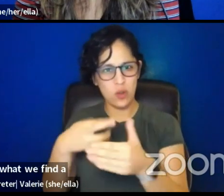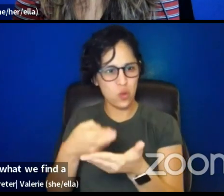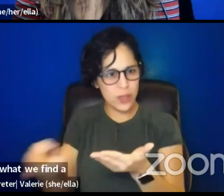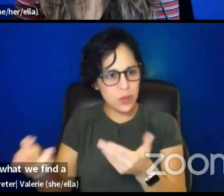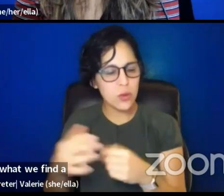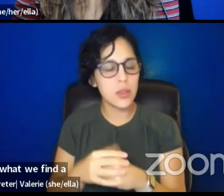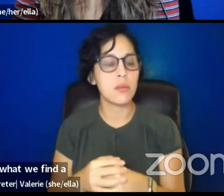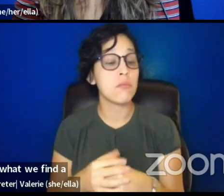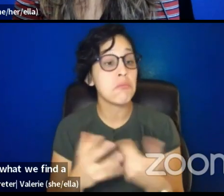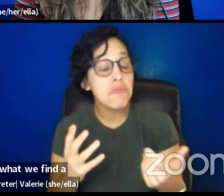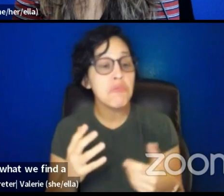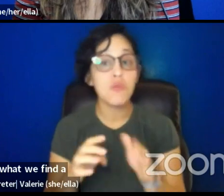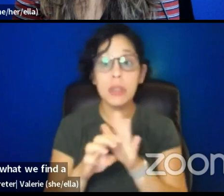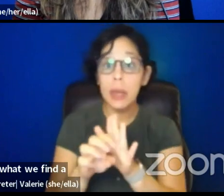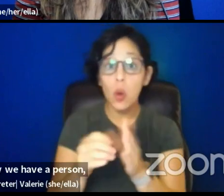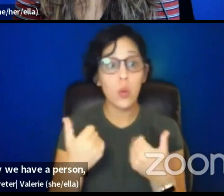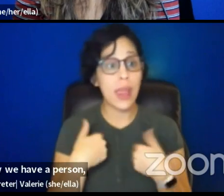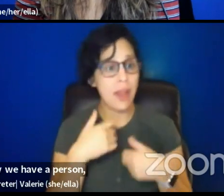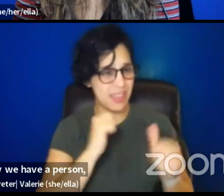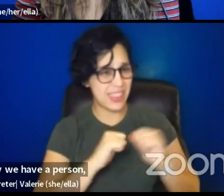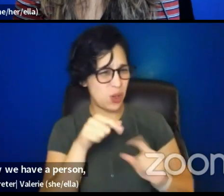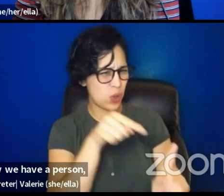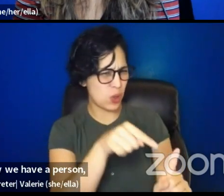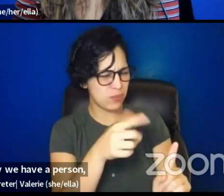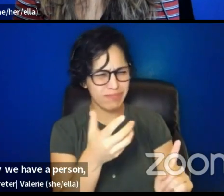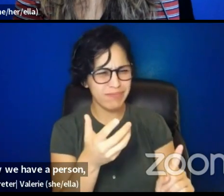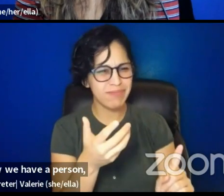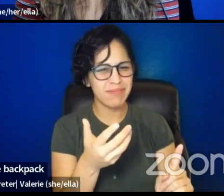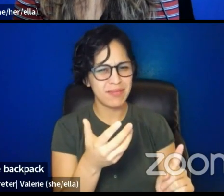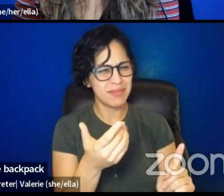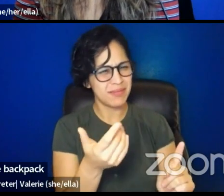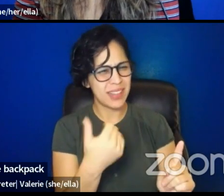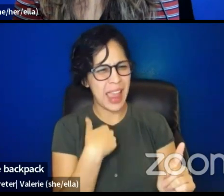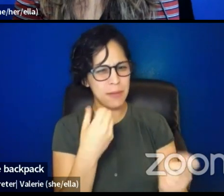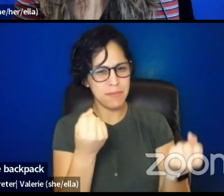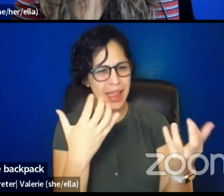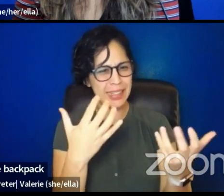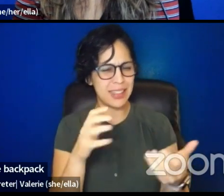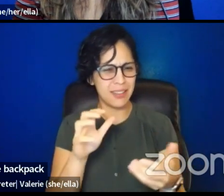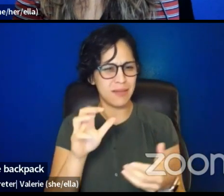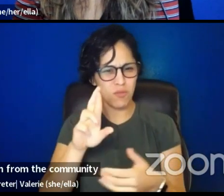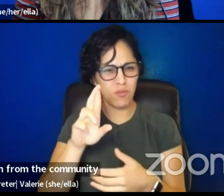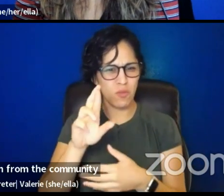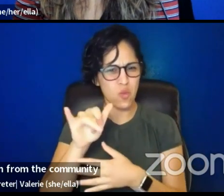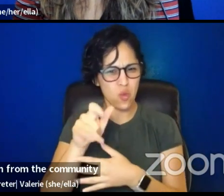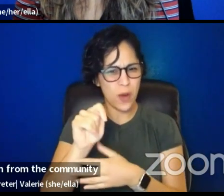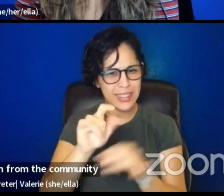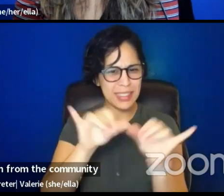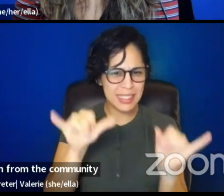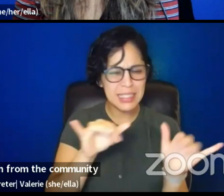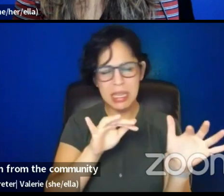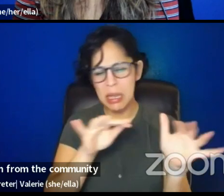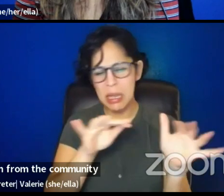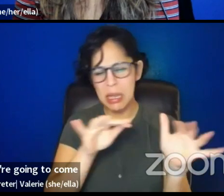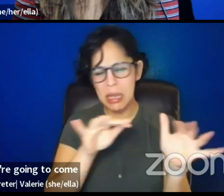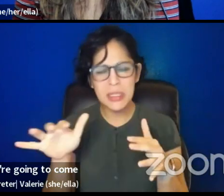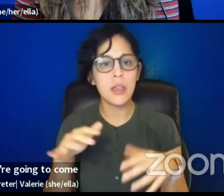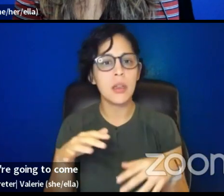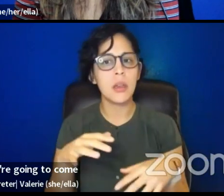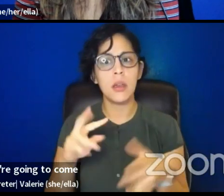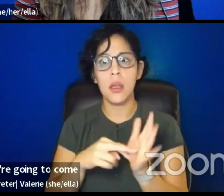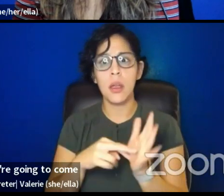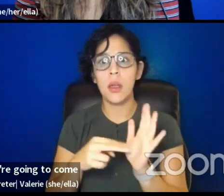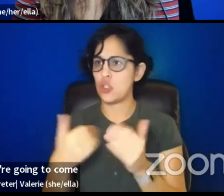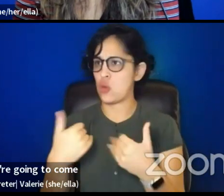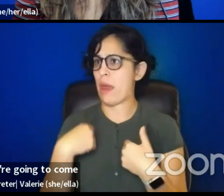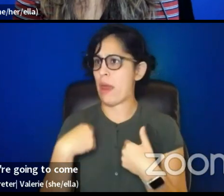a person, you know, someone from the BIPOC community, someone who, who has been from a community historically marginalized, and we say you're going to come in and fix everything. But if